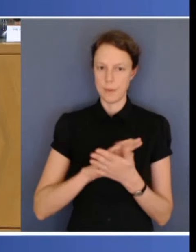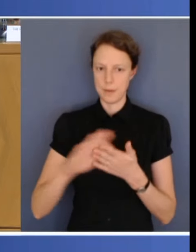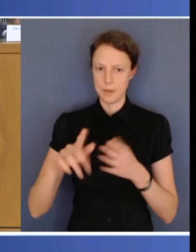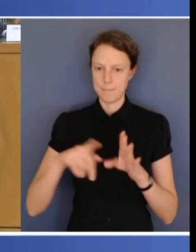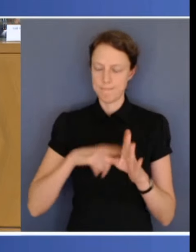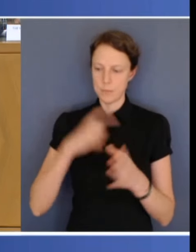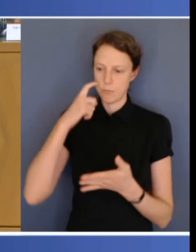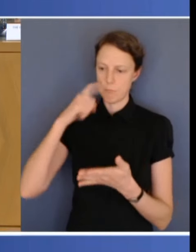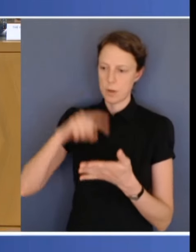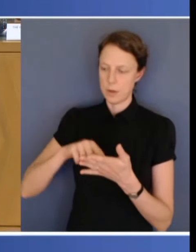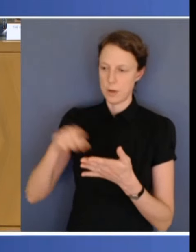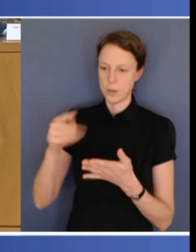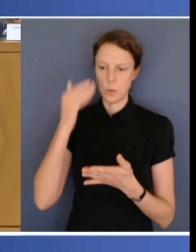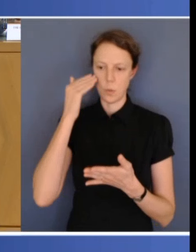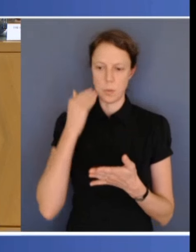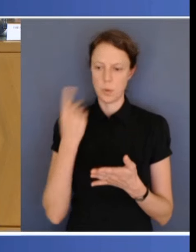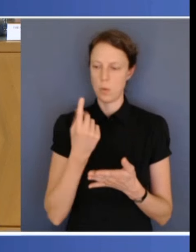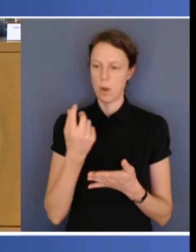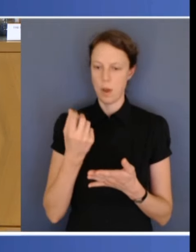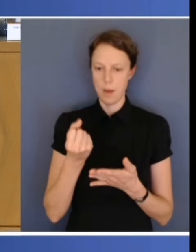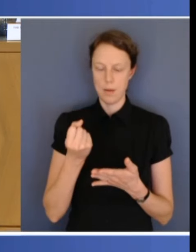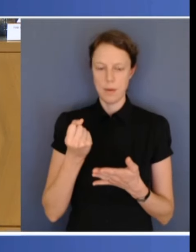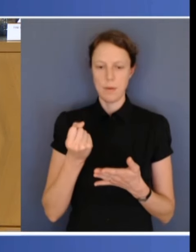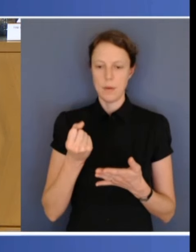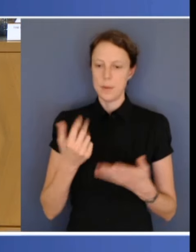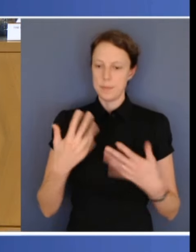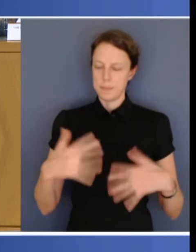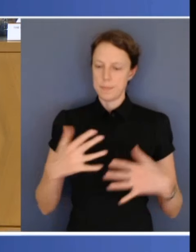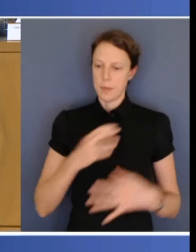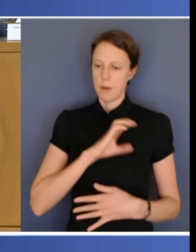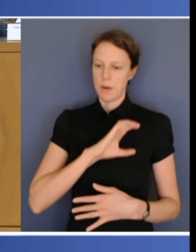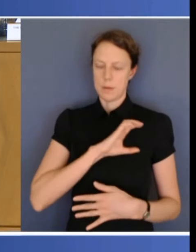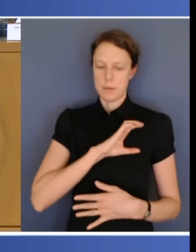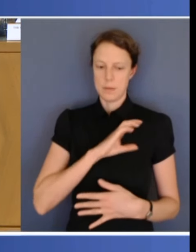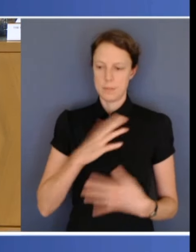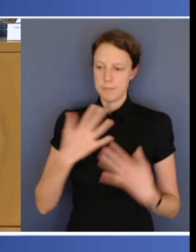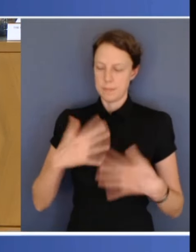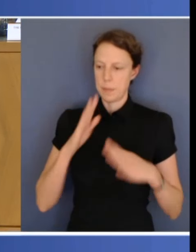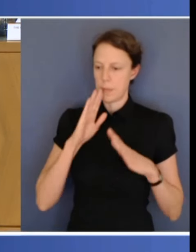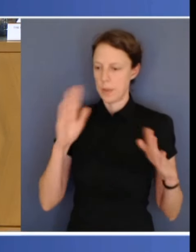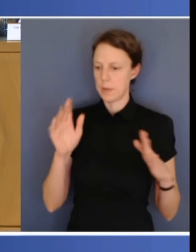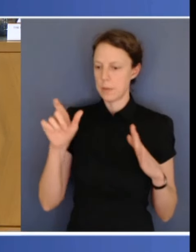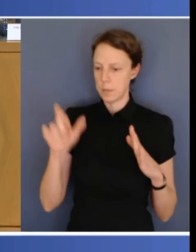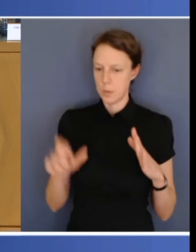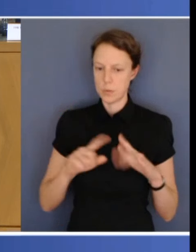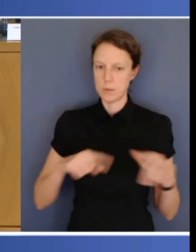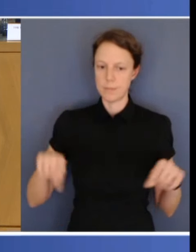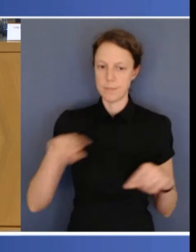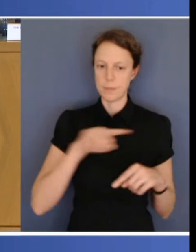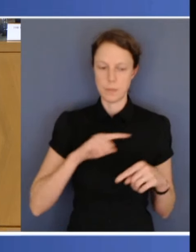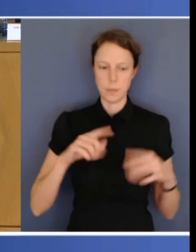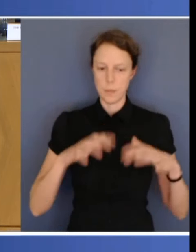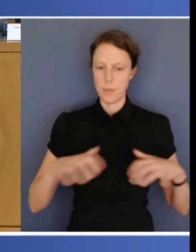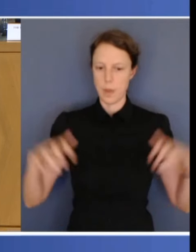And so there is a sadness across this Parliament, and I know that